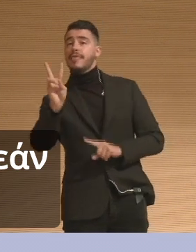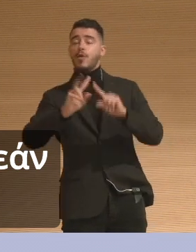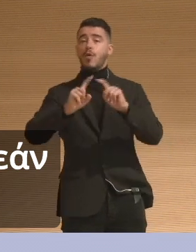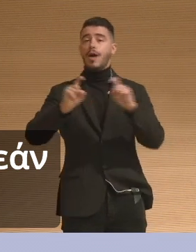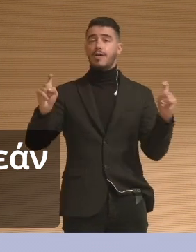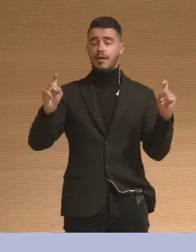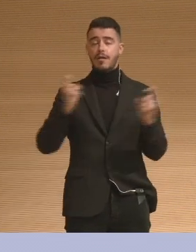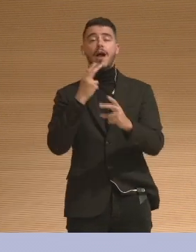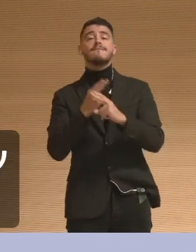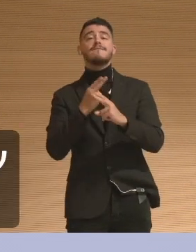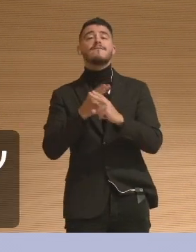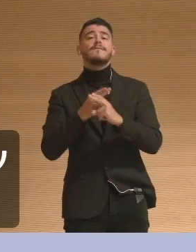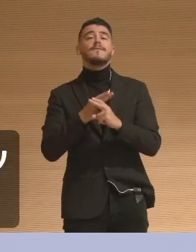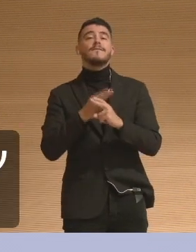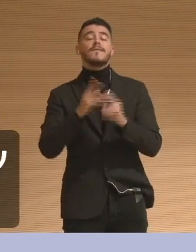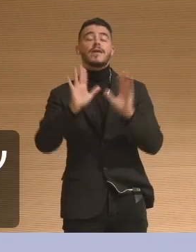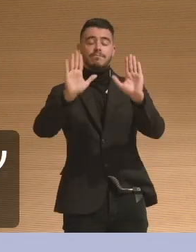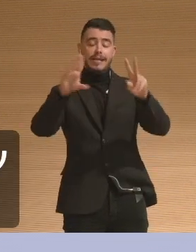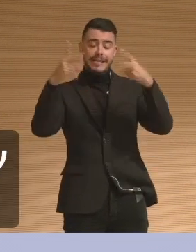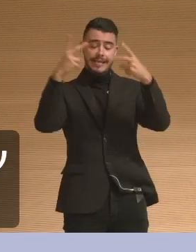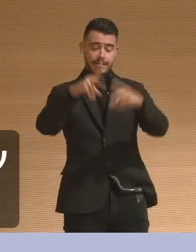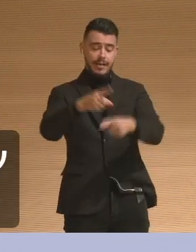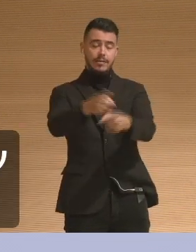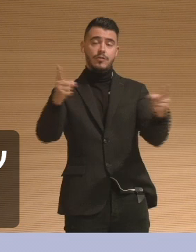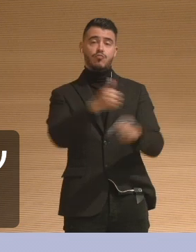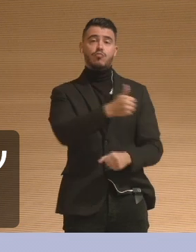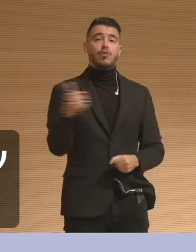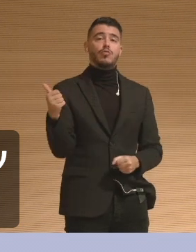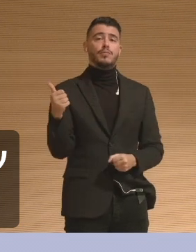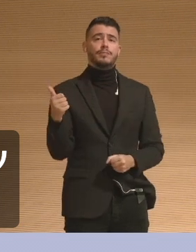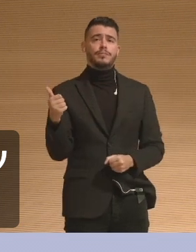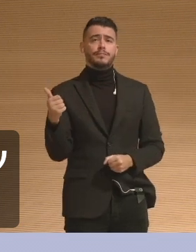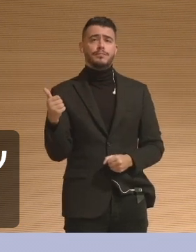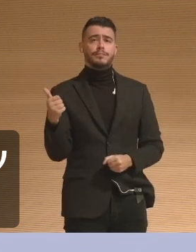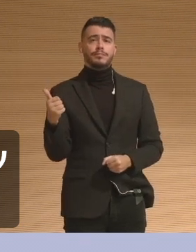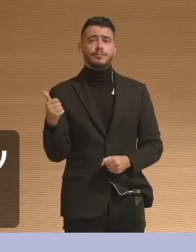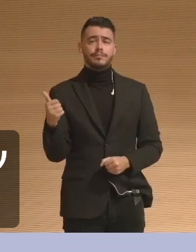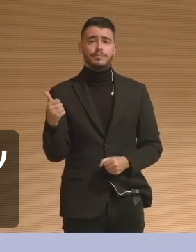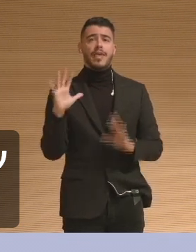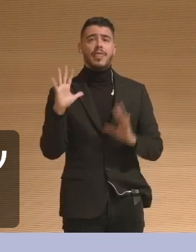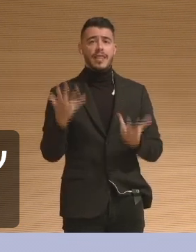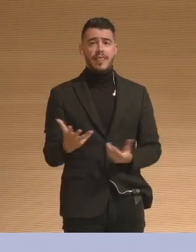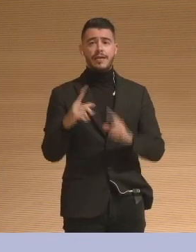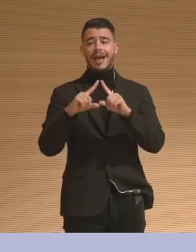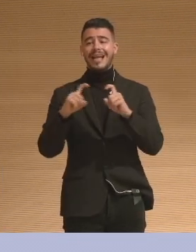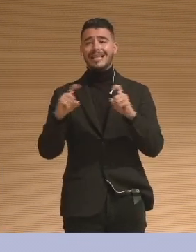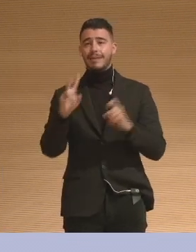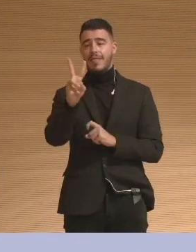together. If the objects were separated out from each other, they would somehow lose their meaning.